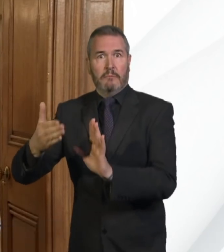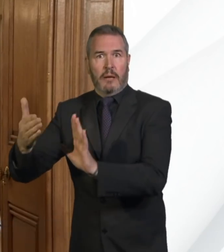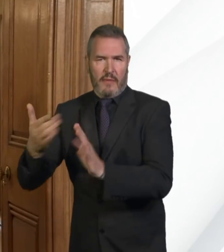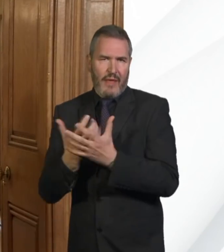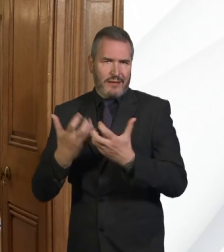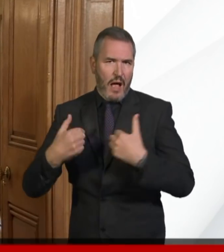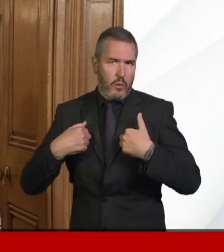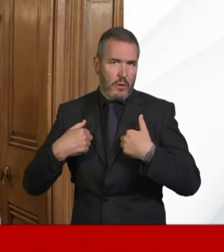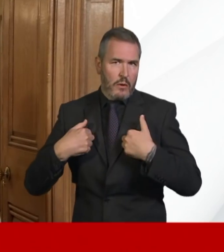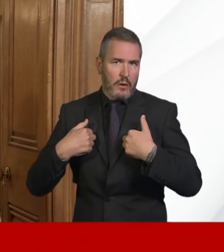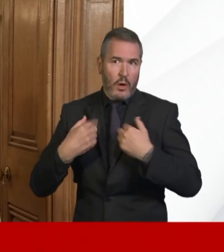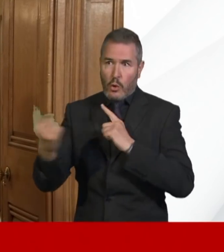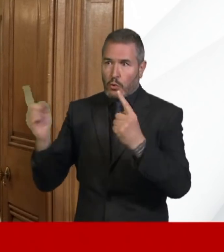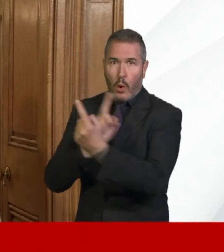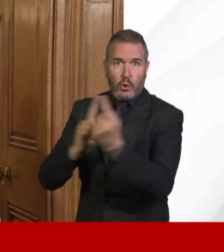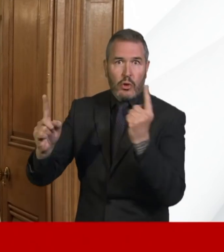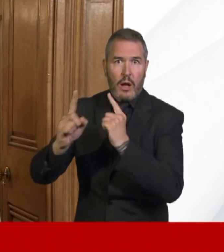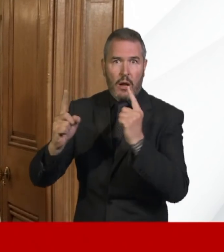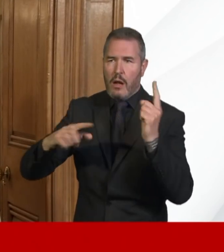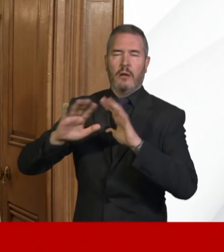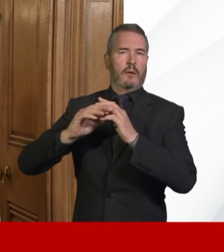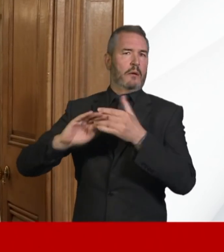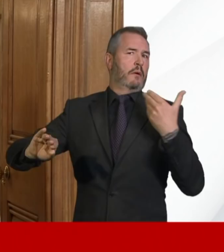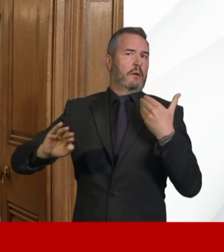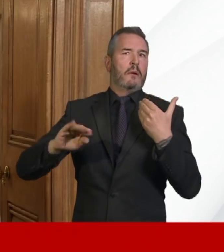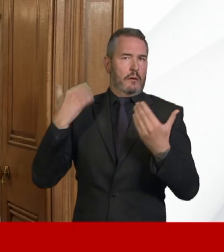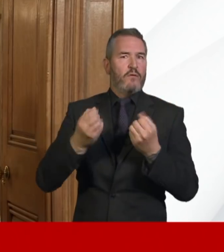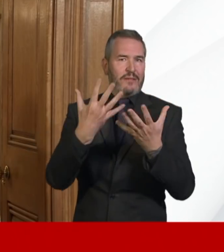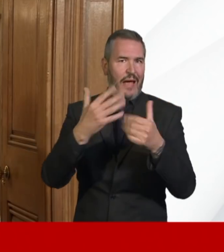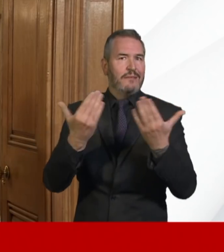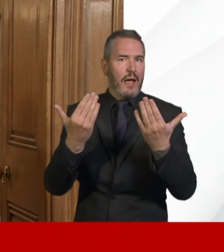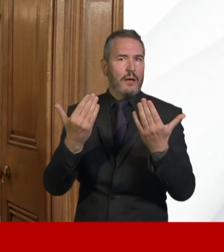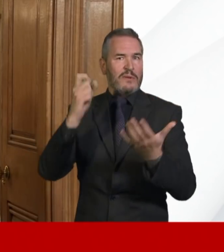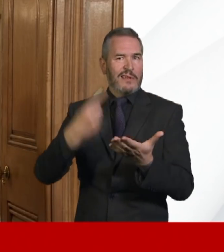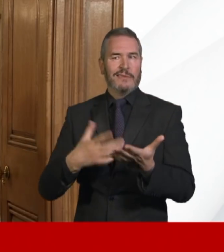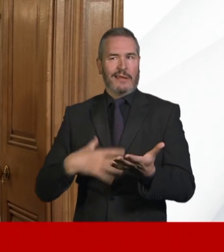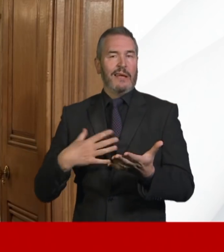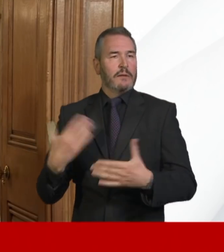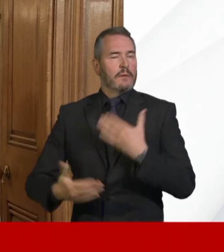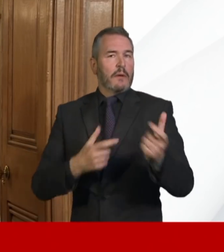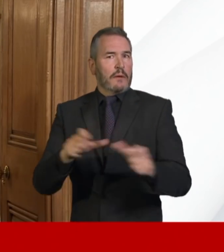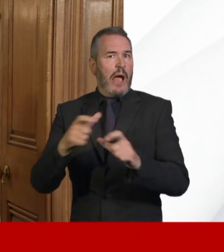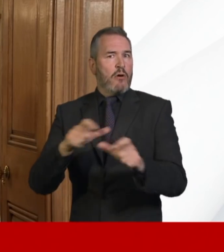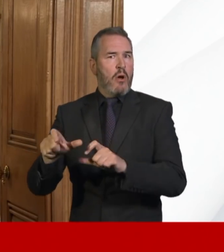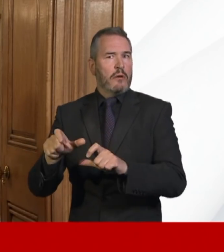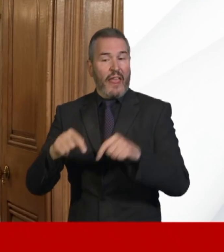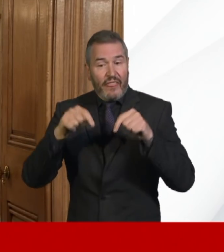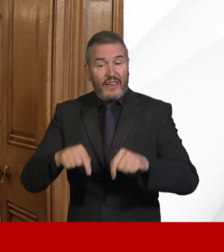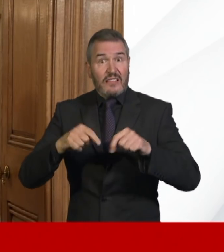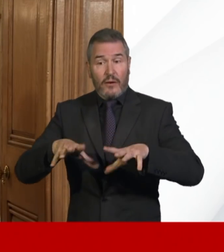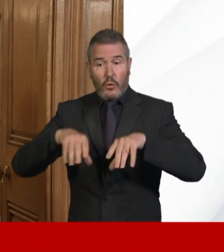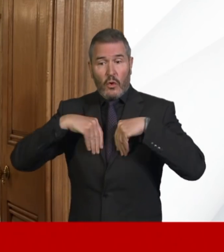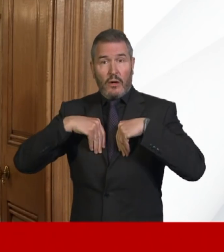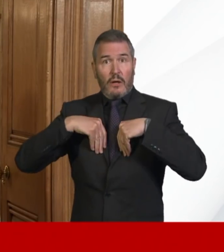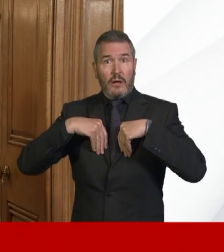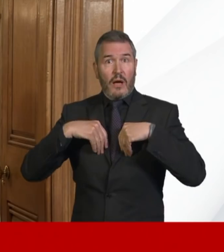on social distancing over the course of the last 10 days, as Jenny has just said. And it is the nature of this virus that it takes